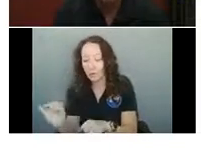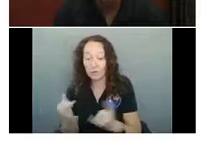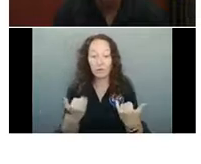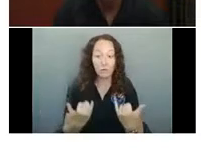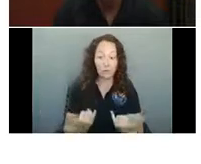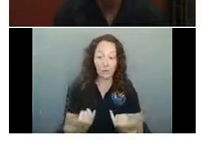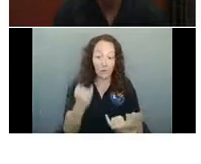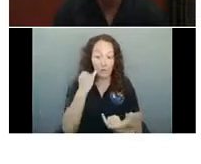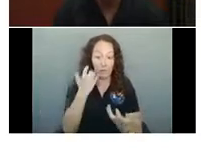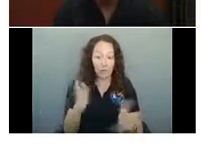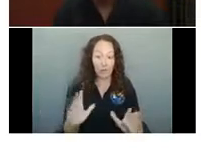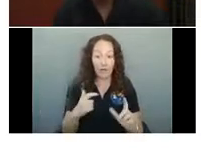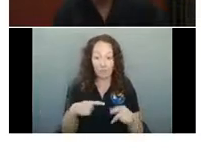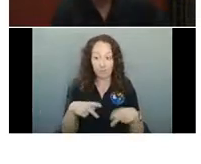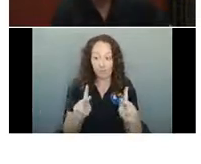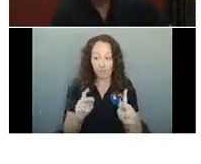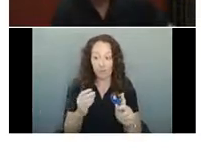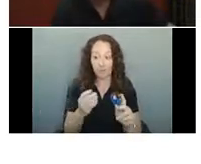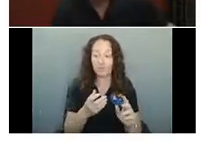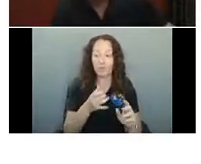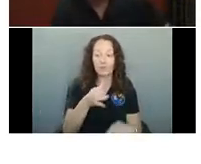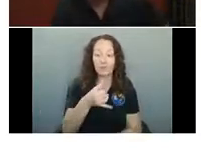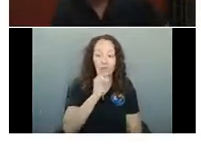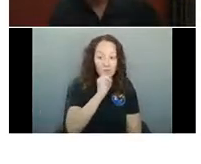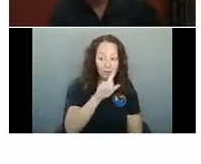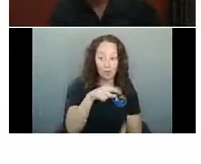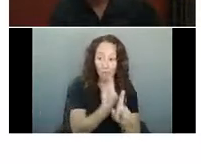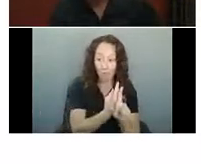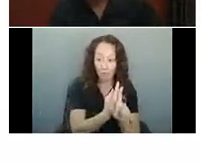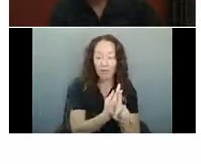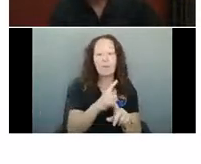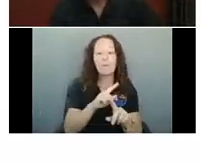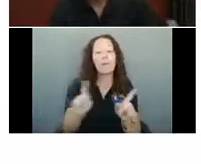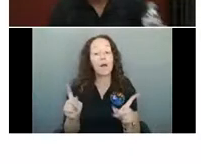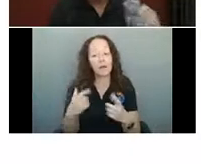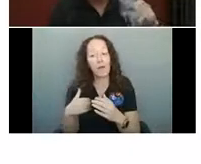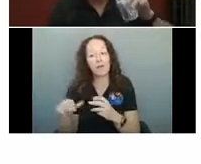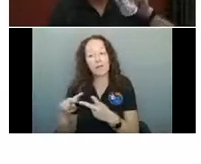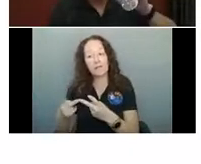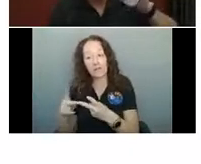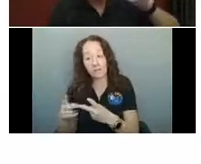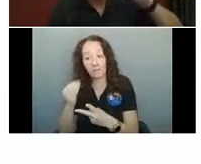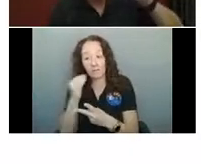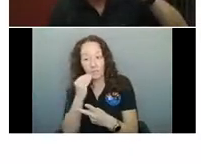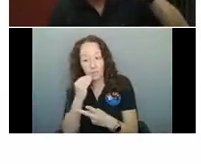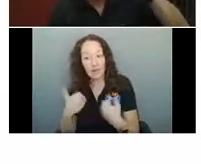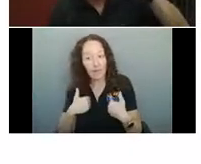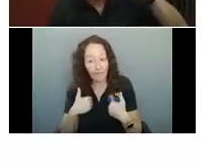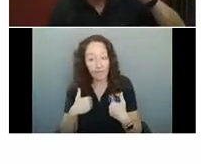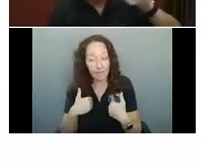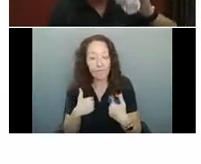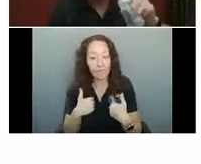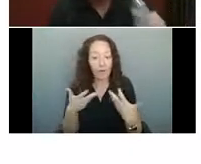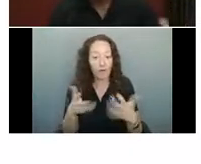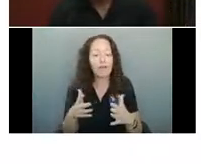to serve drinks, and that's your primary revenue, but you serve some sort of food, we can actually put you through this process,